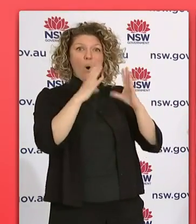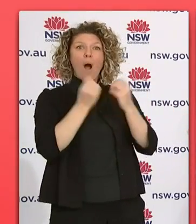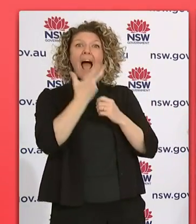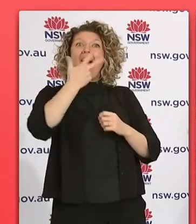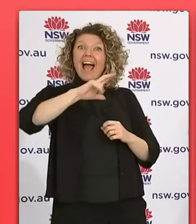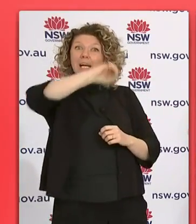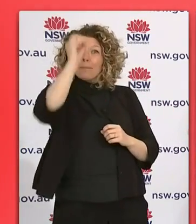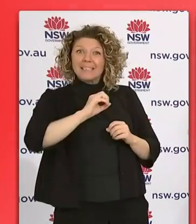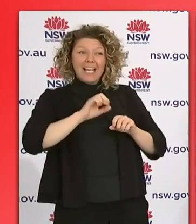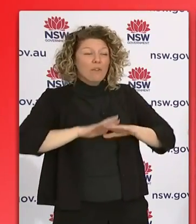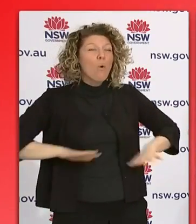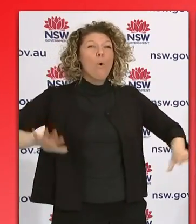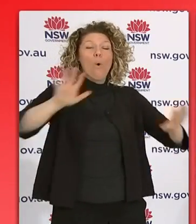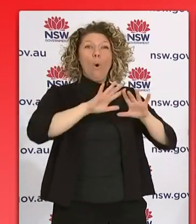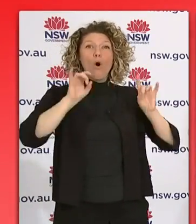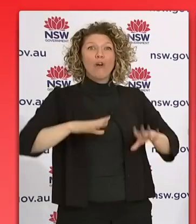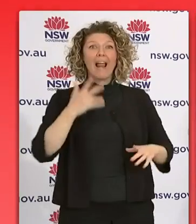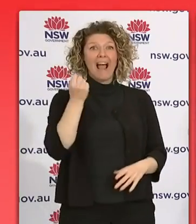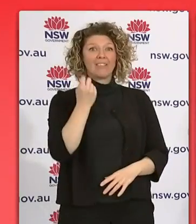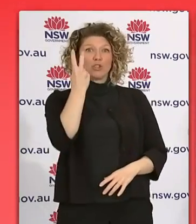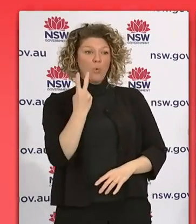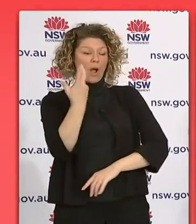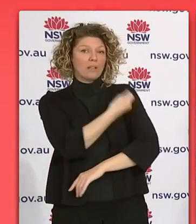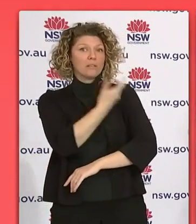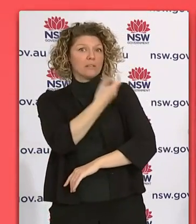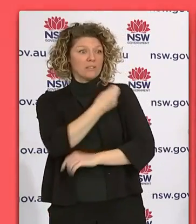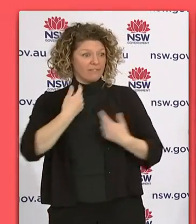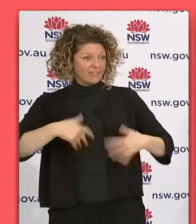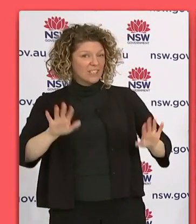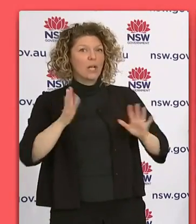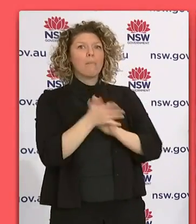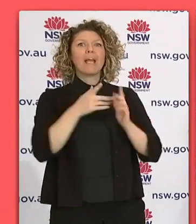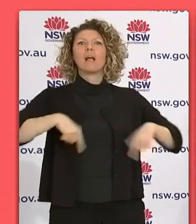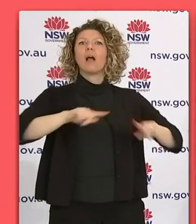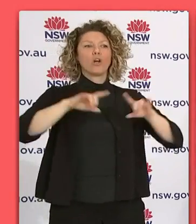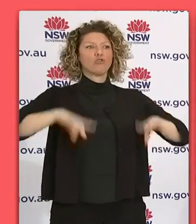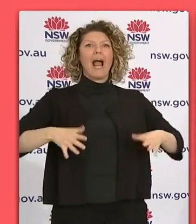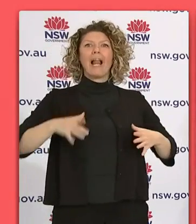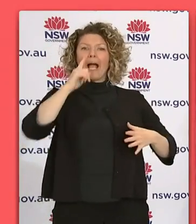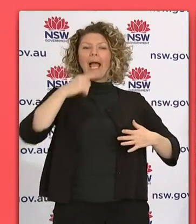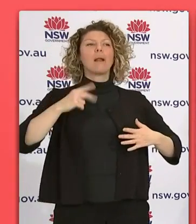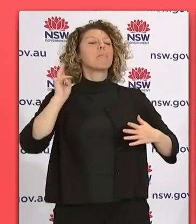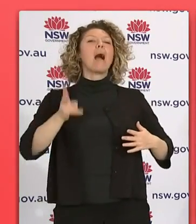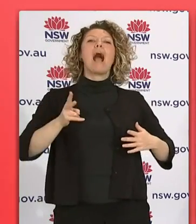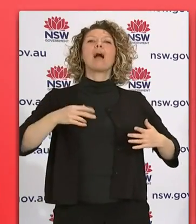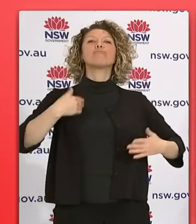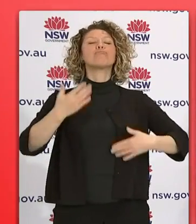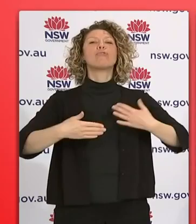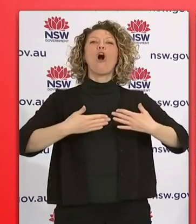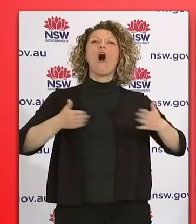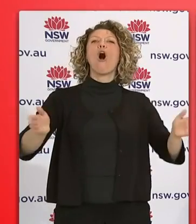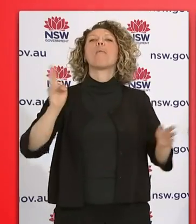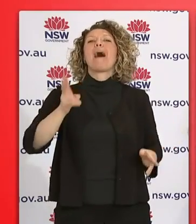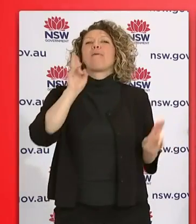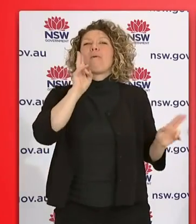obviously that communities start to live with COVID in a real and meaningful way. So on current projections, conservatively, New South